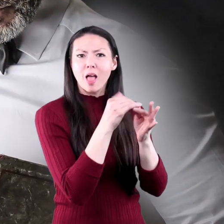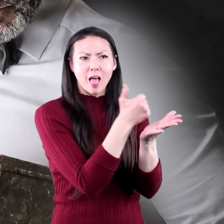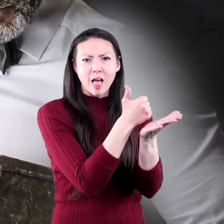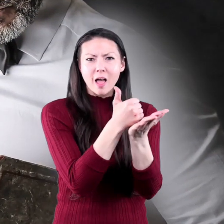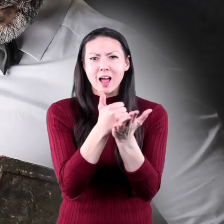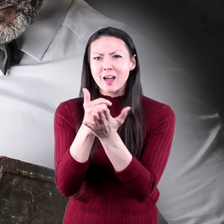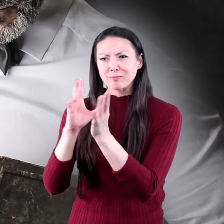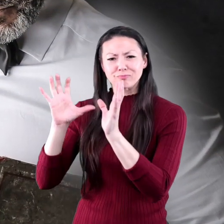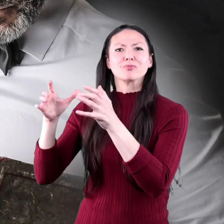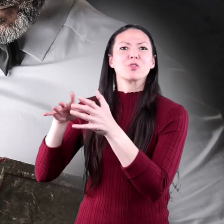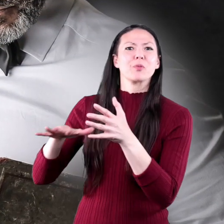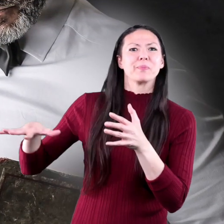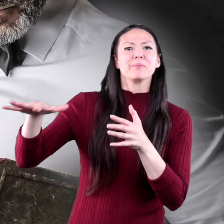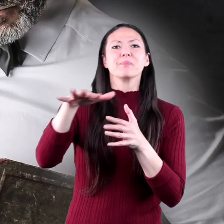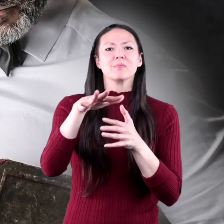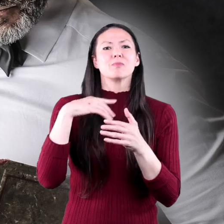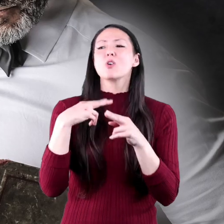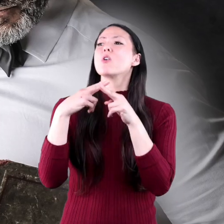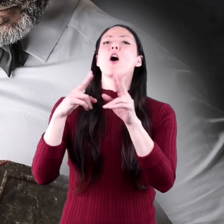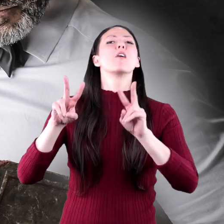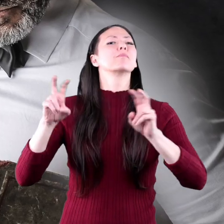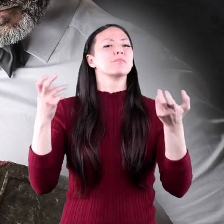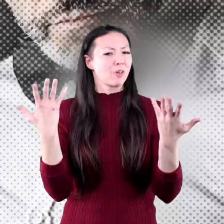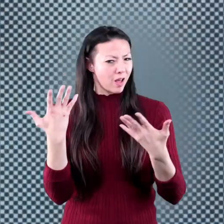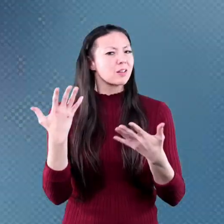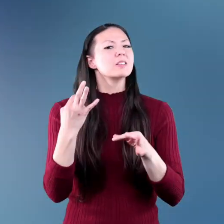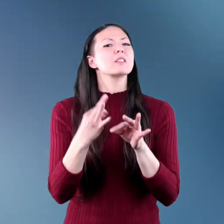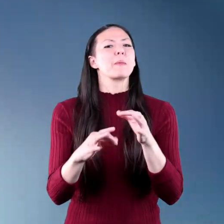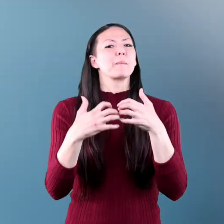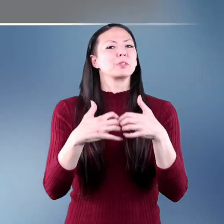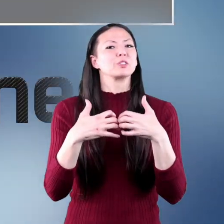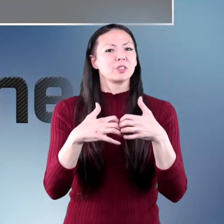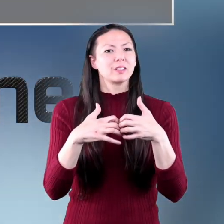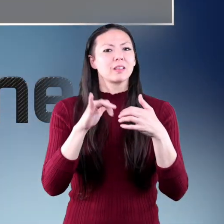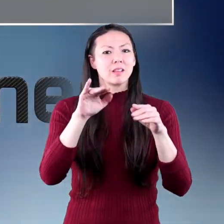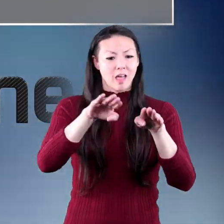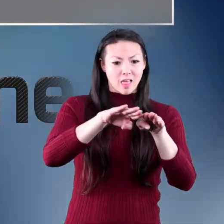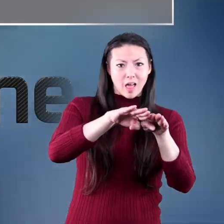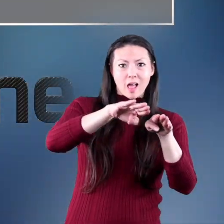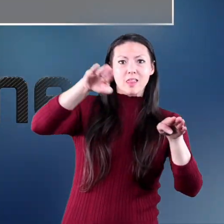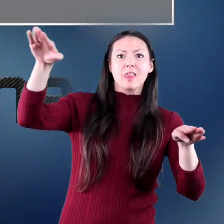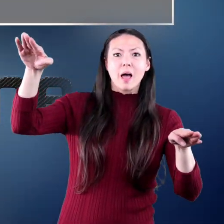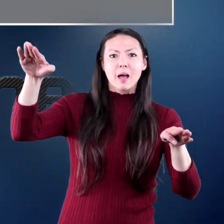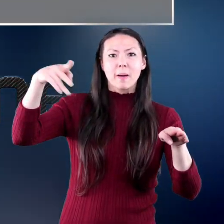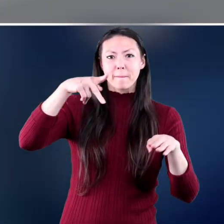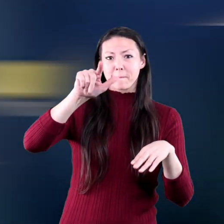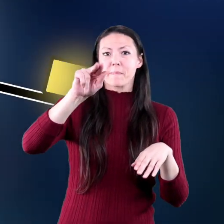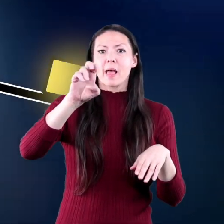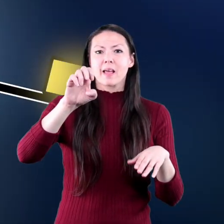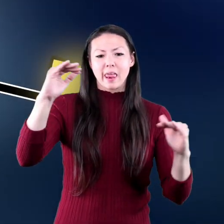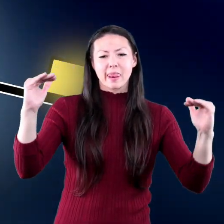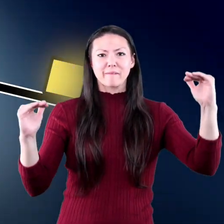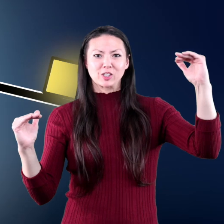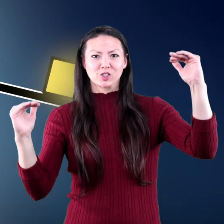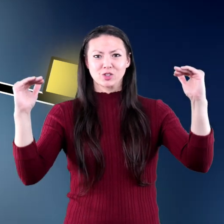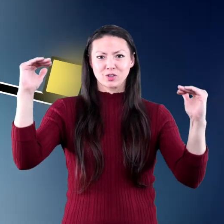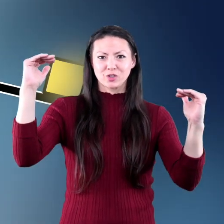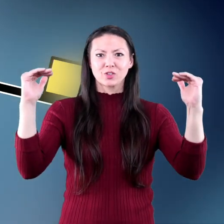you to some important helpers of mine. We call them simple machines. The inclined plane. The